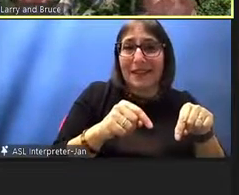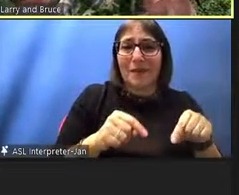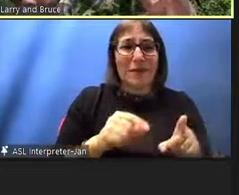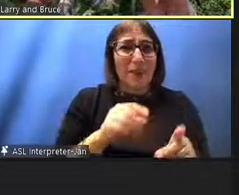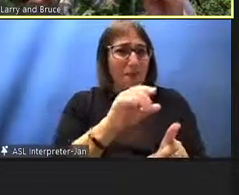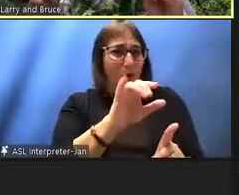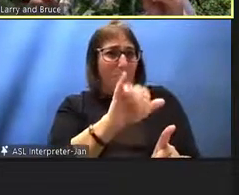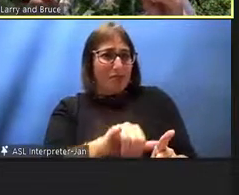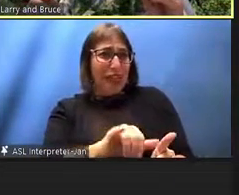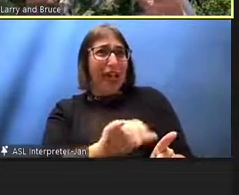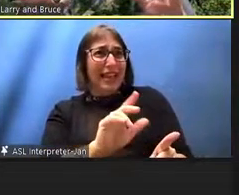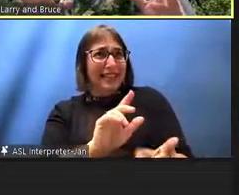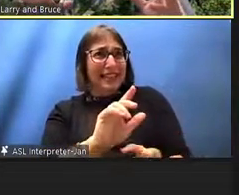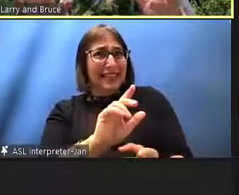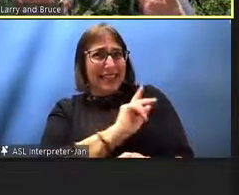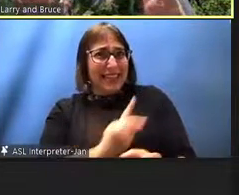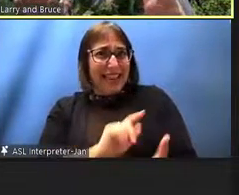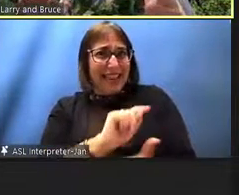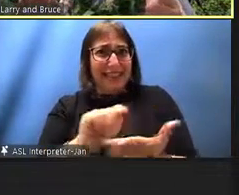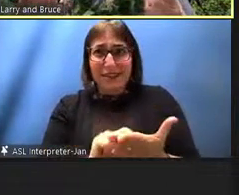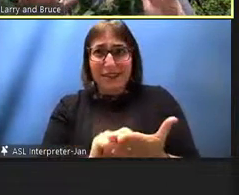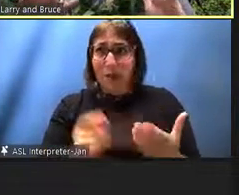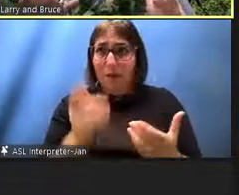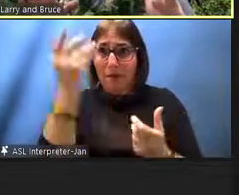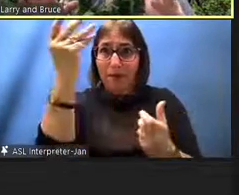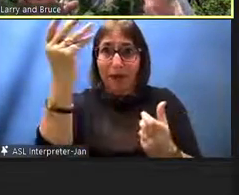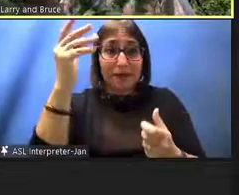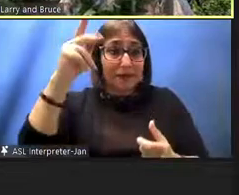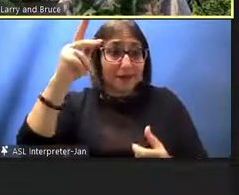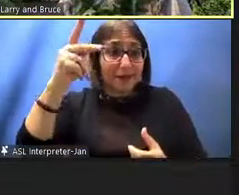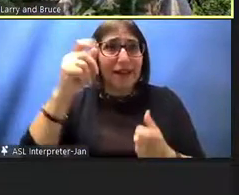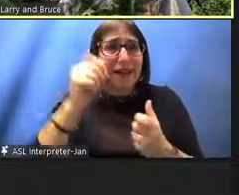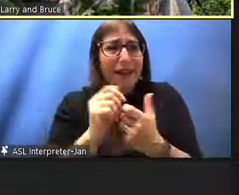at the commandment the second you know about this they knew